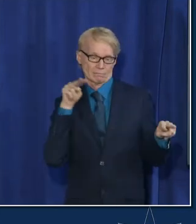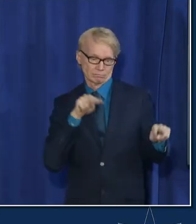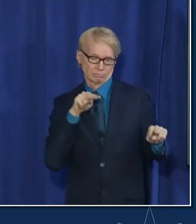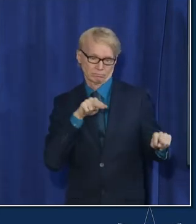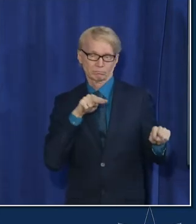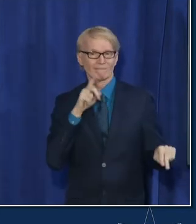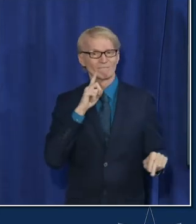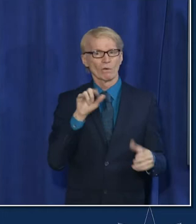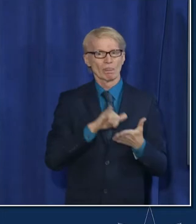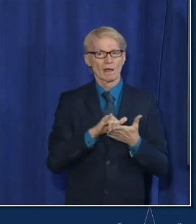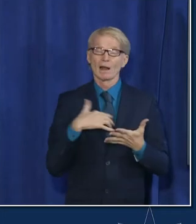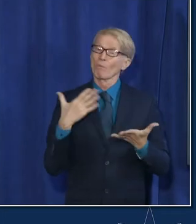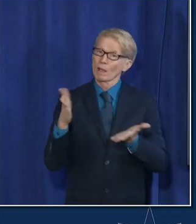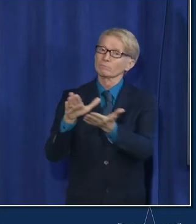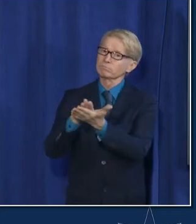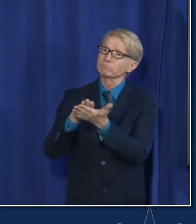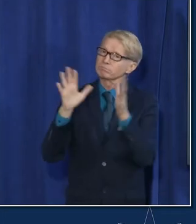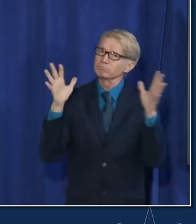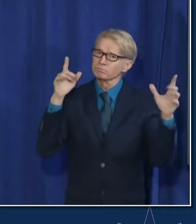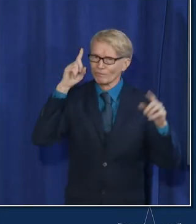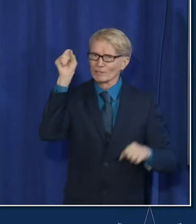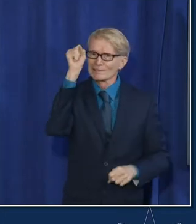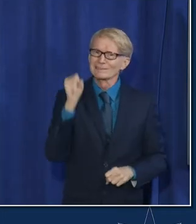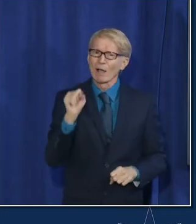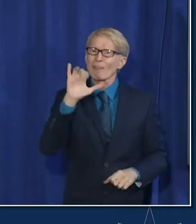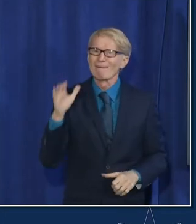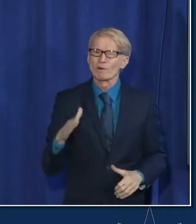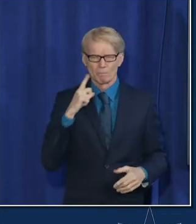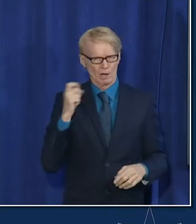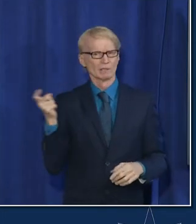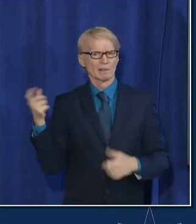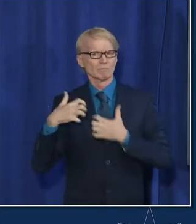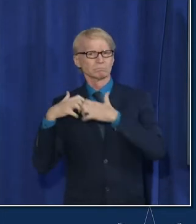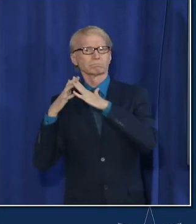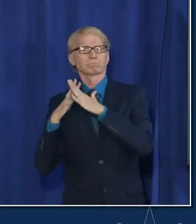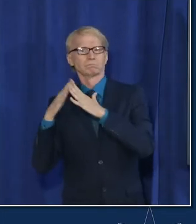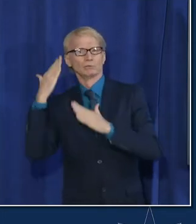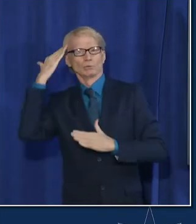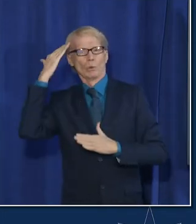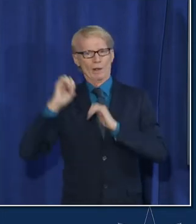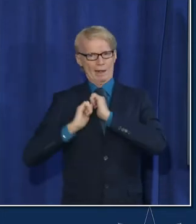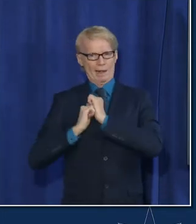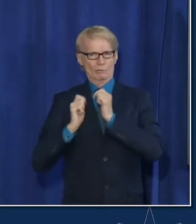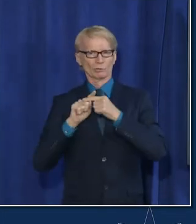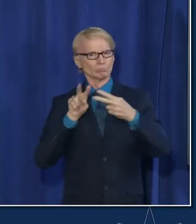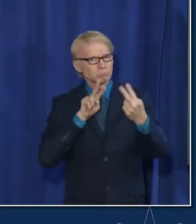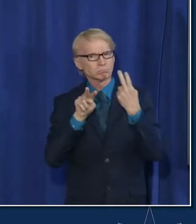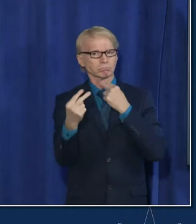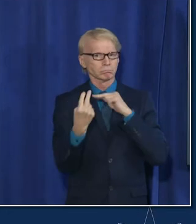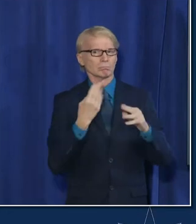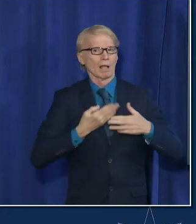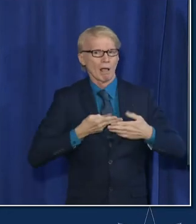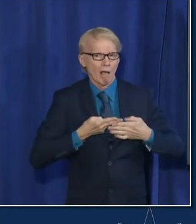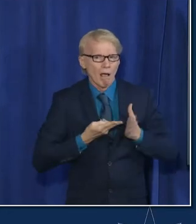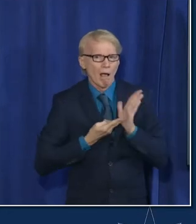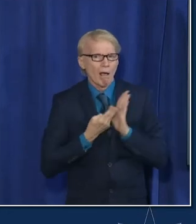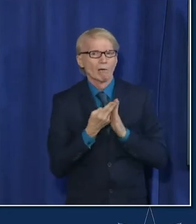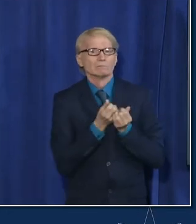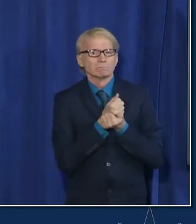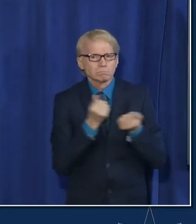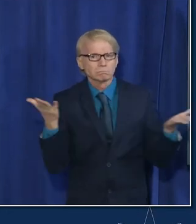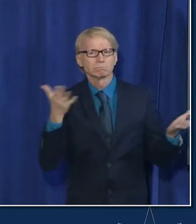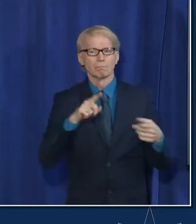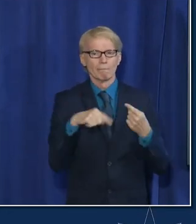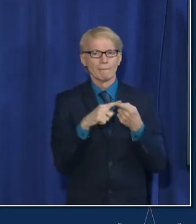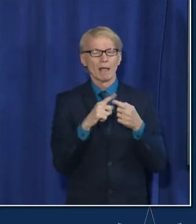i really want to congratulate south africa for not not only having built this system um but having being very transparent and open um about the emergence